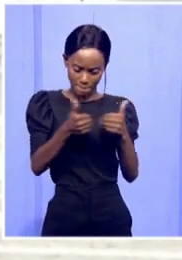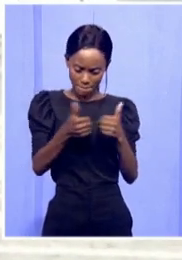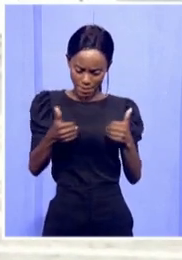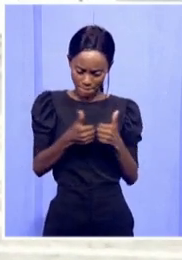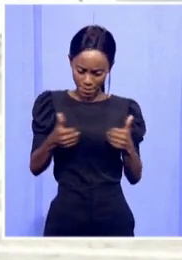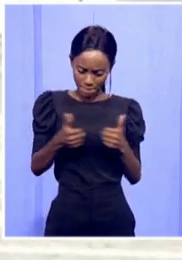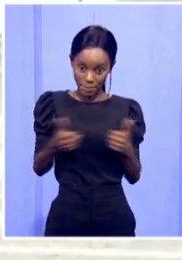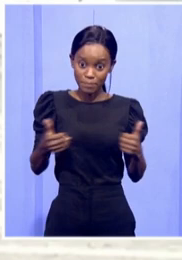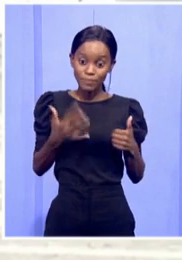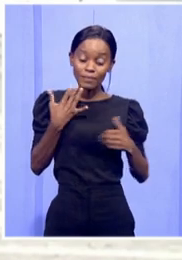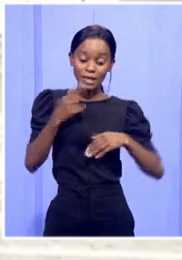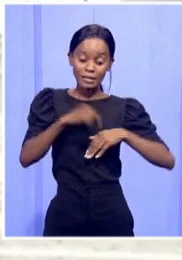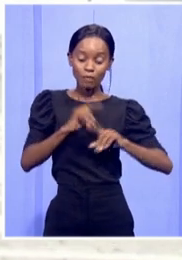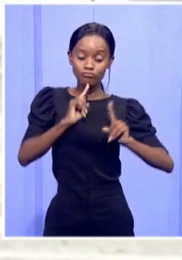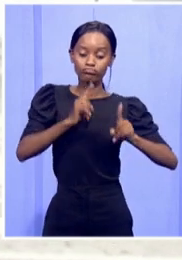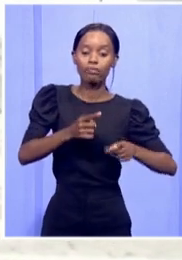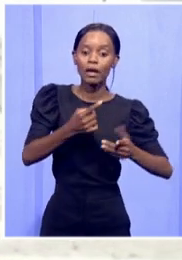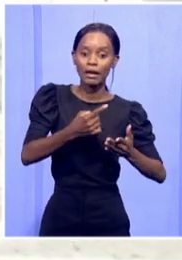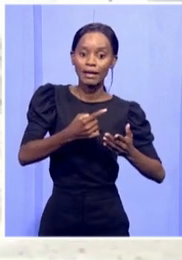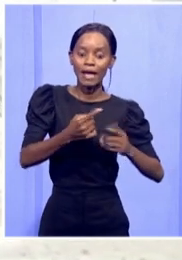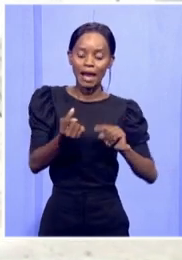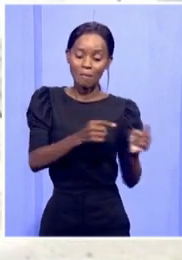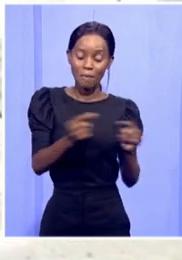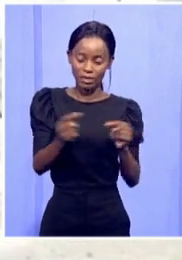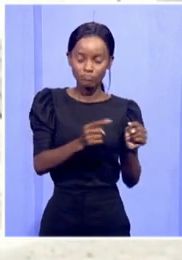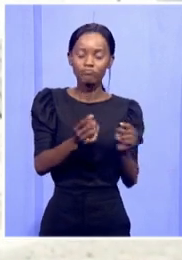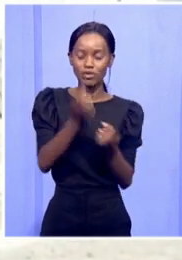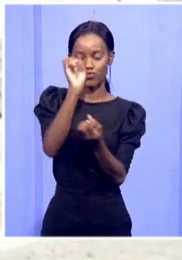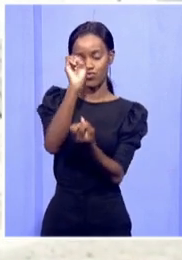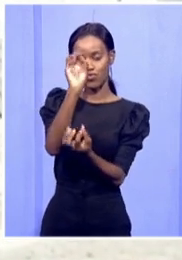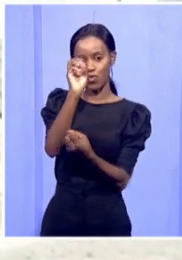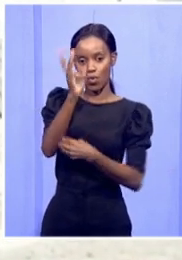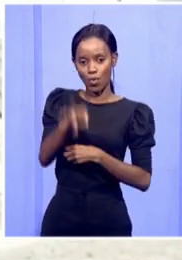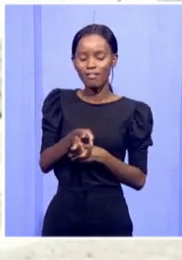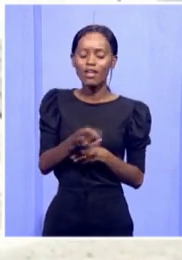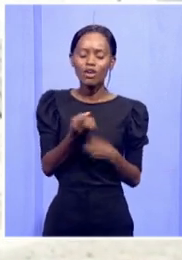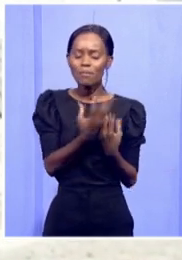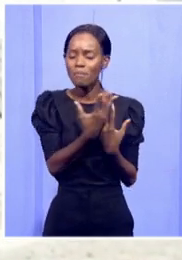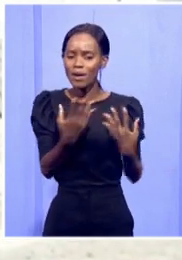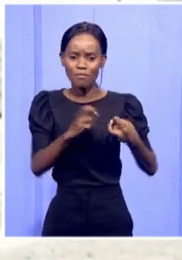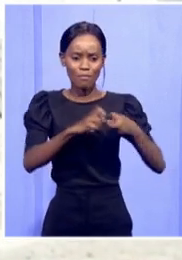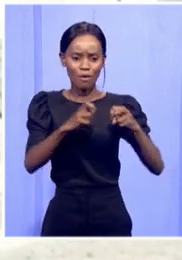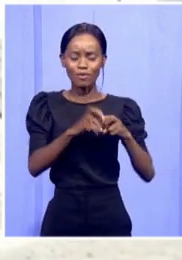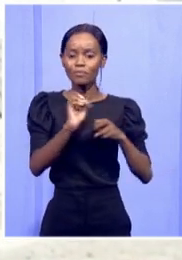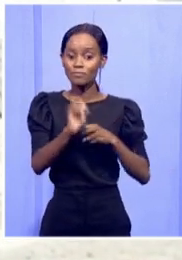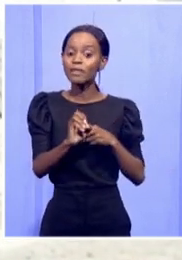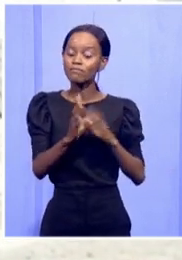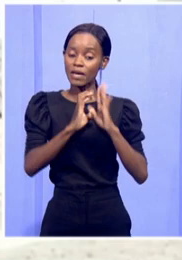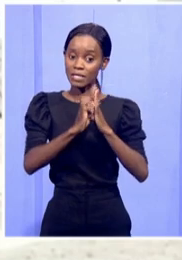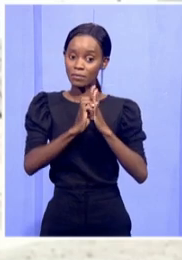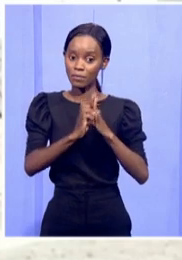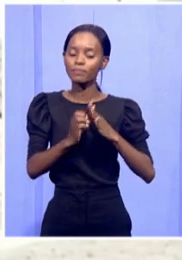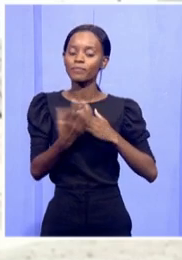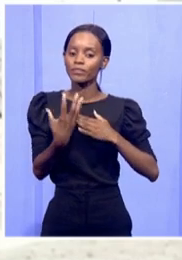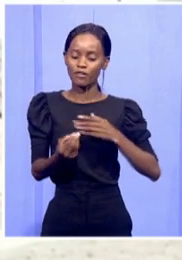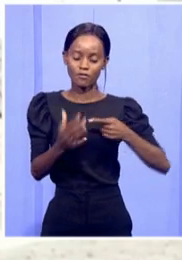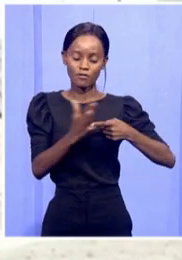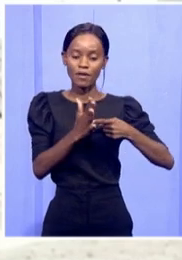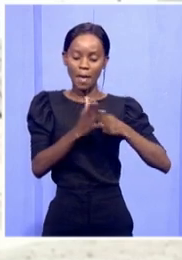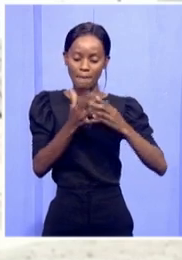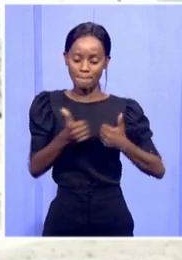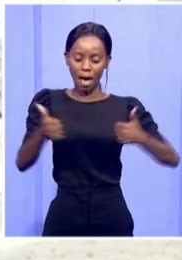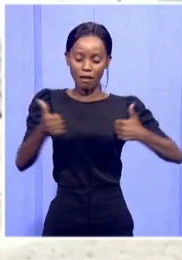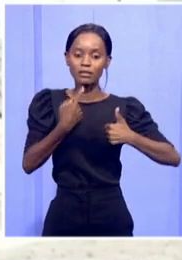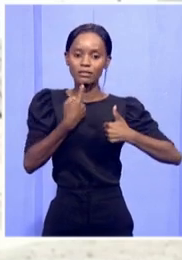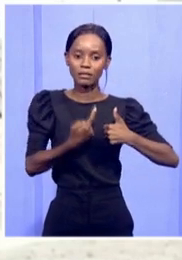are very many mistakes there, many, many problems where I must say, amongst others, the panel indicates that